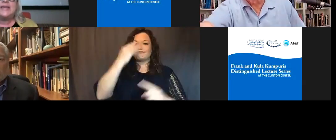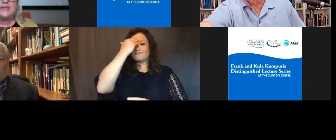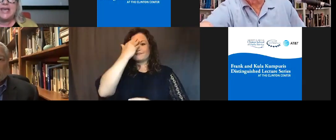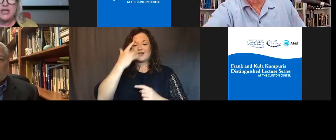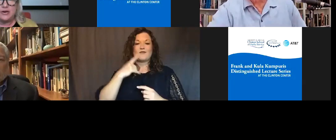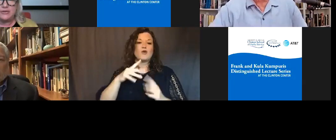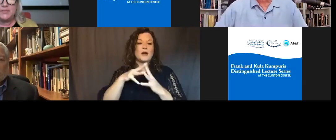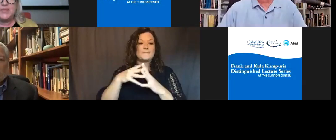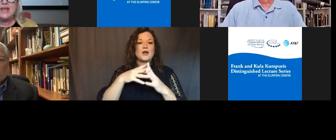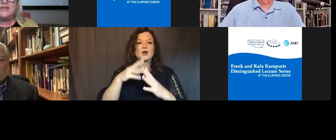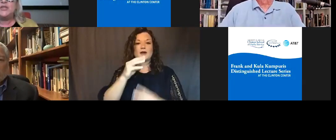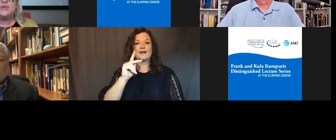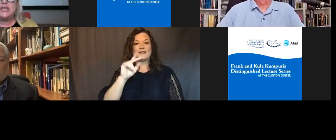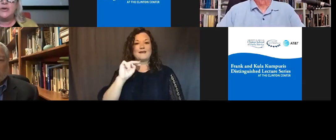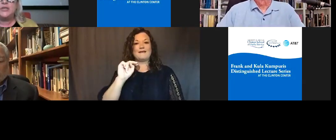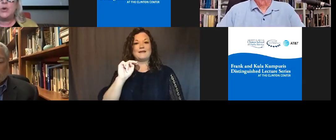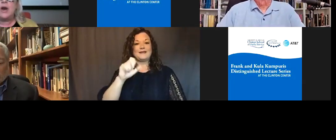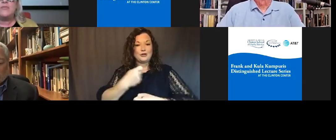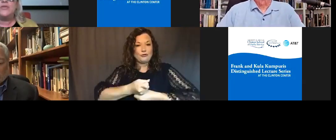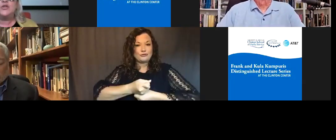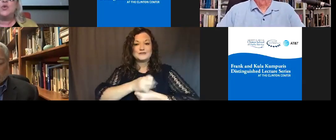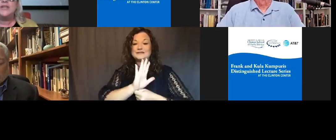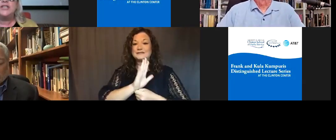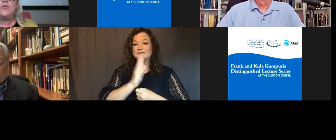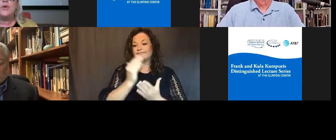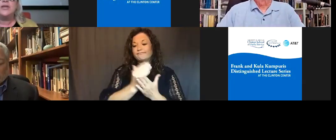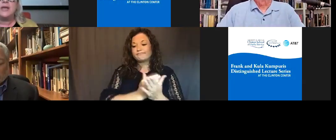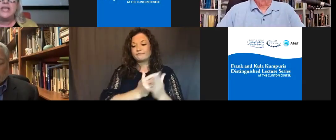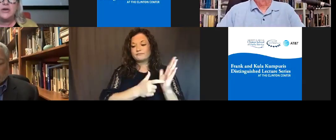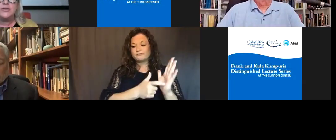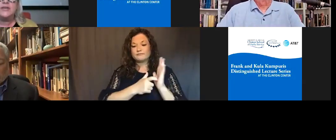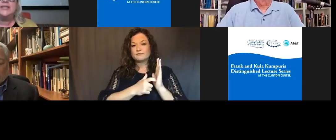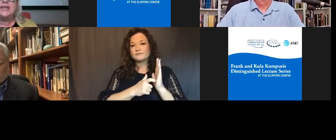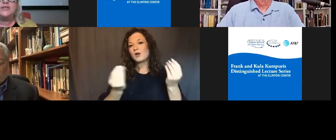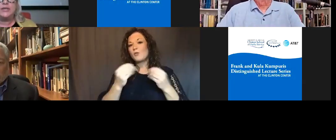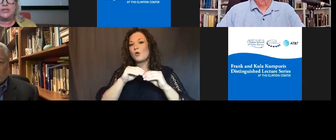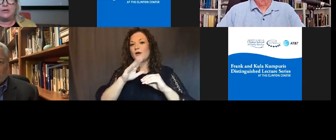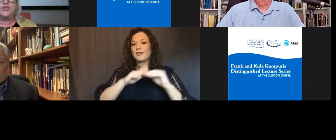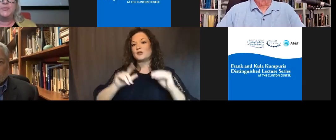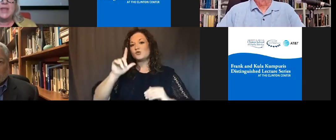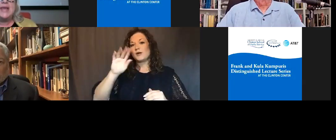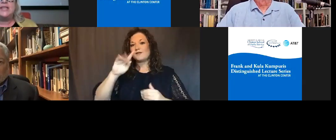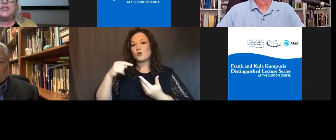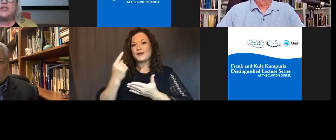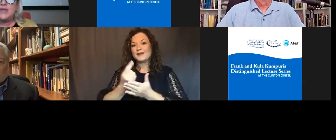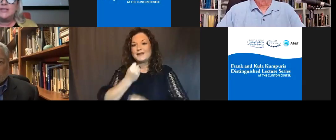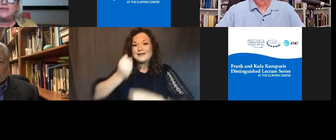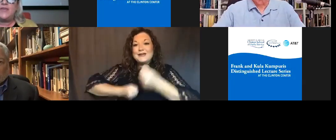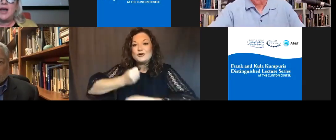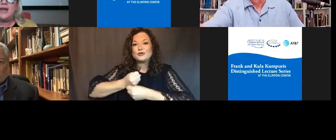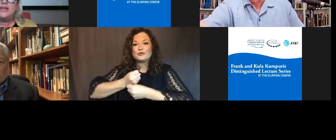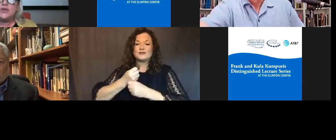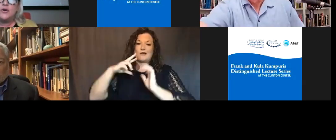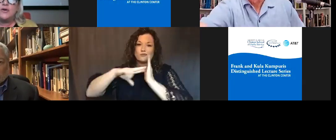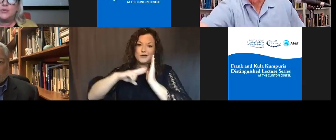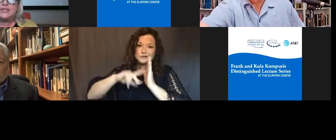in the King Years. This series required more than 24 years of intensive research. Since 2005,